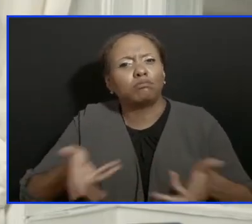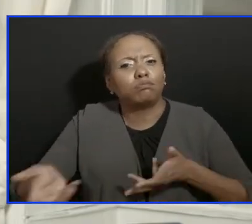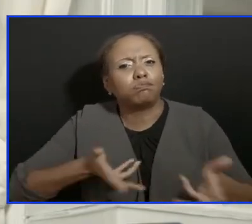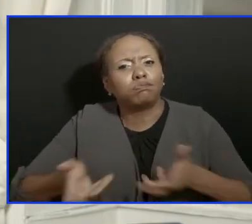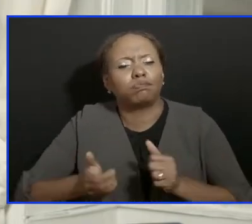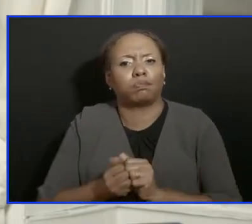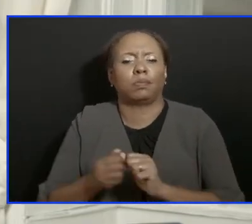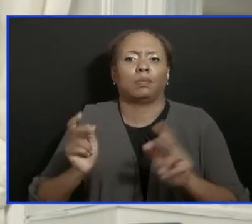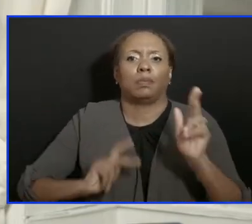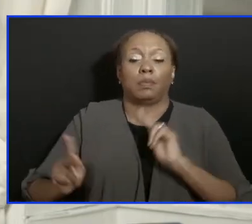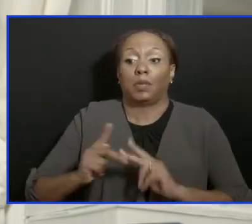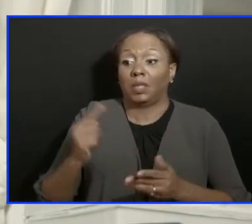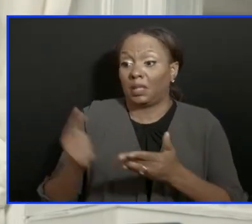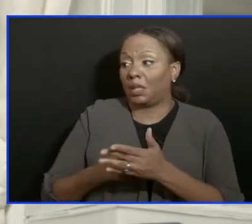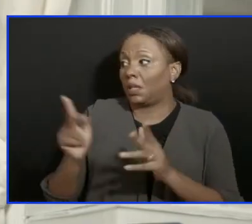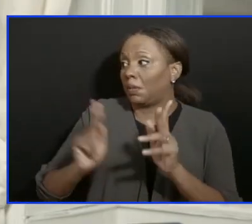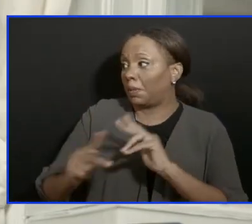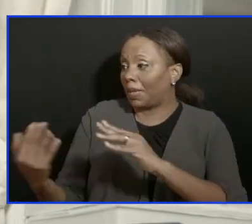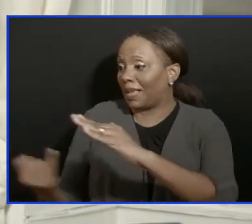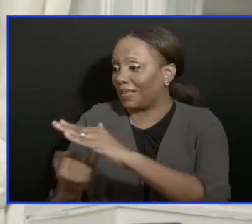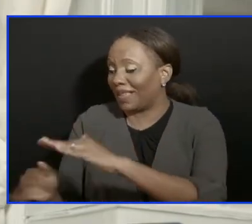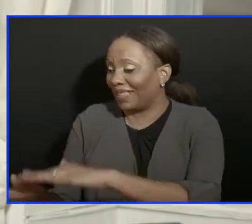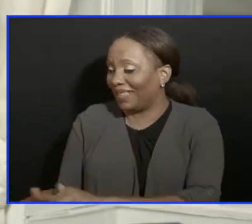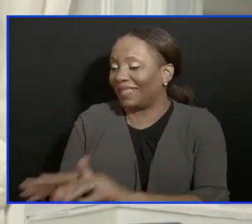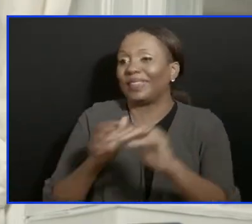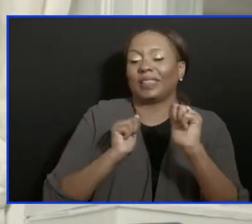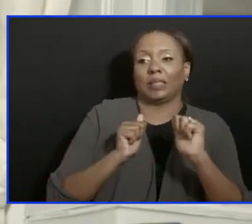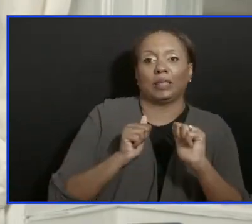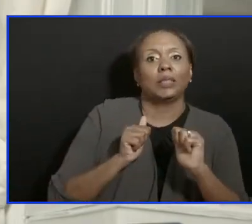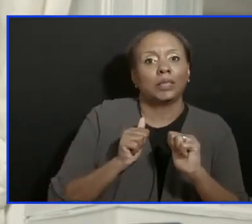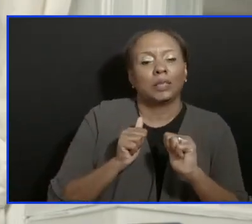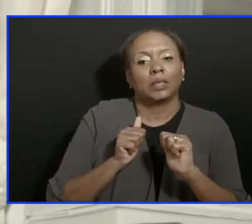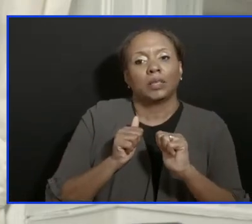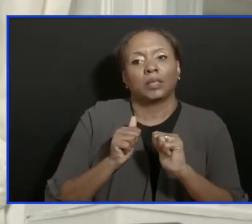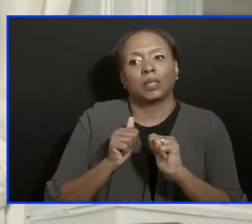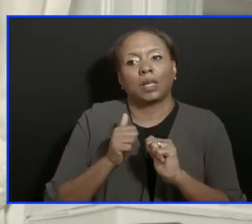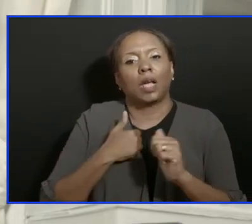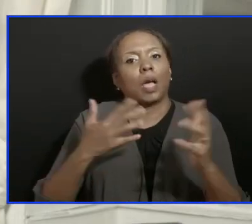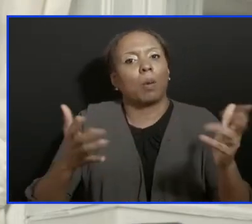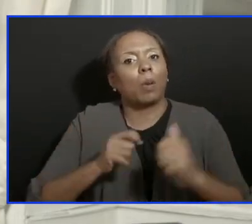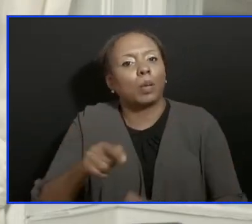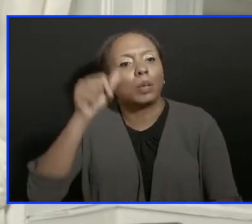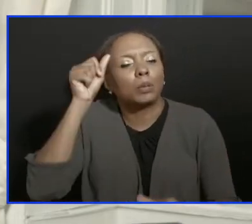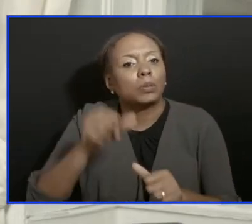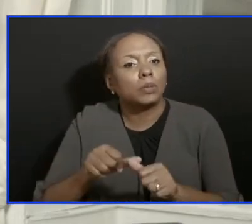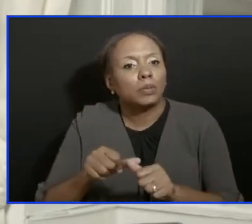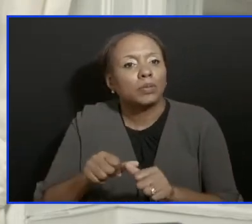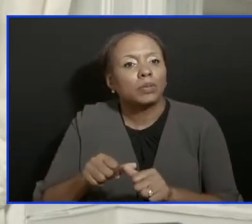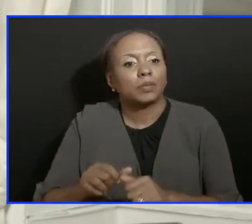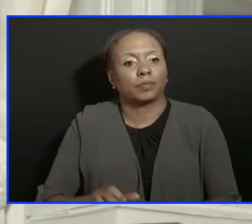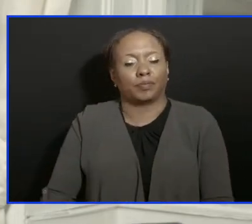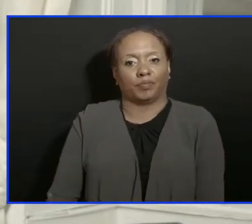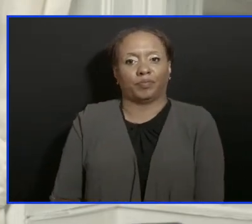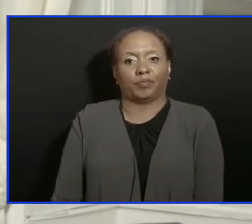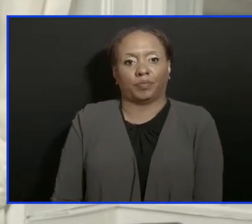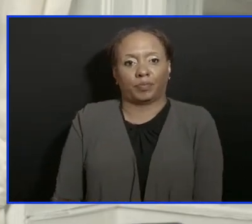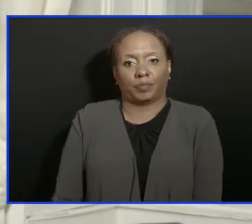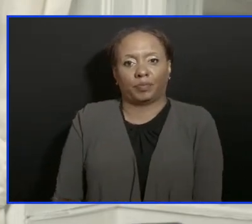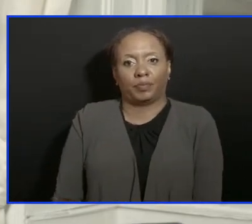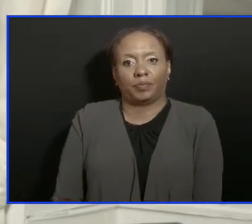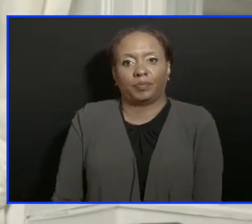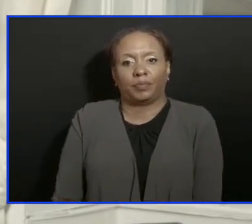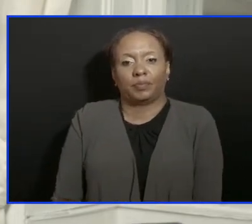after they leave isolation. To let you know even, I say on national TV today, so you don't forget. If you had COVID,